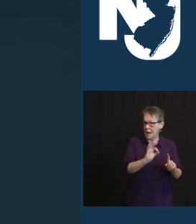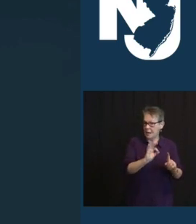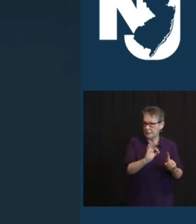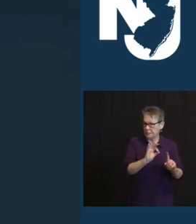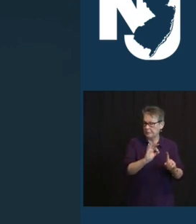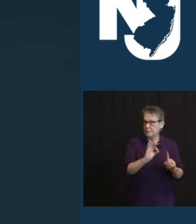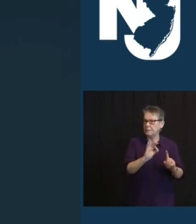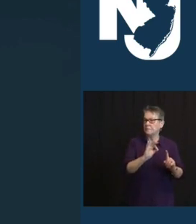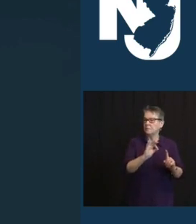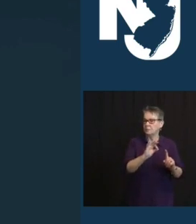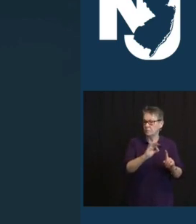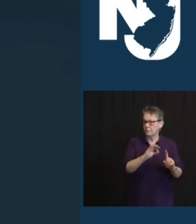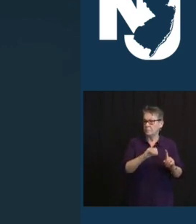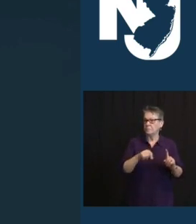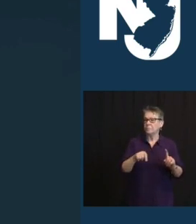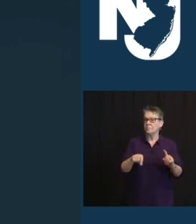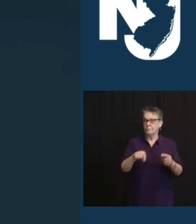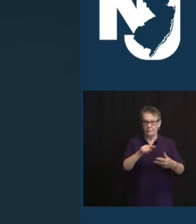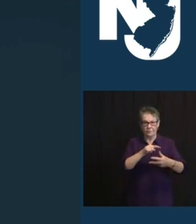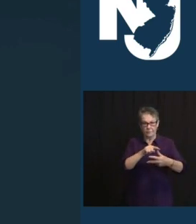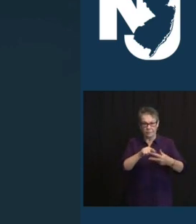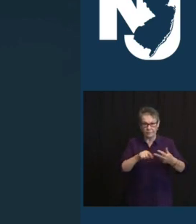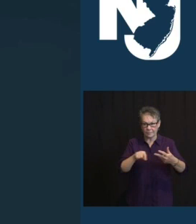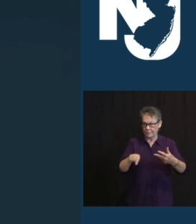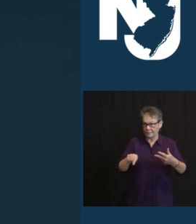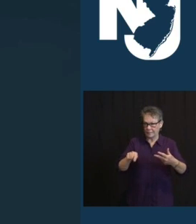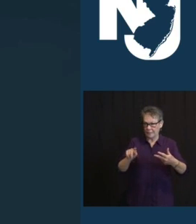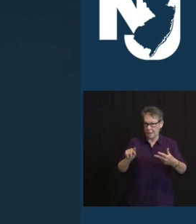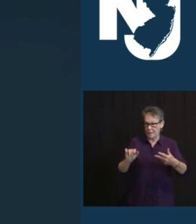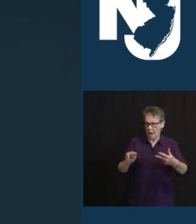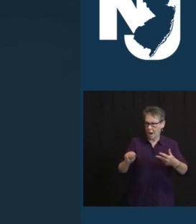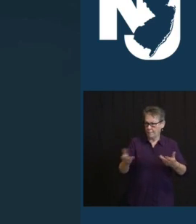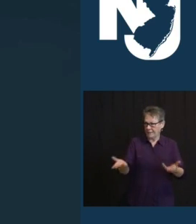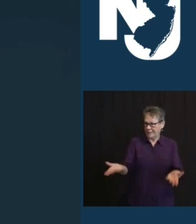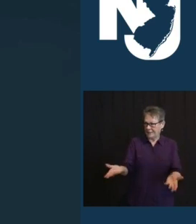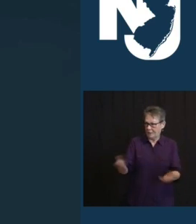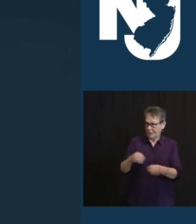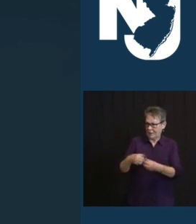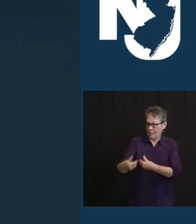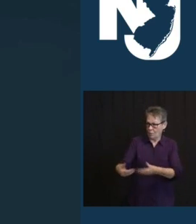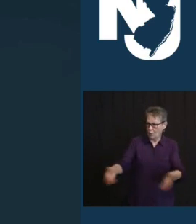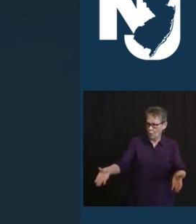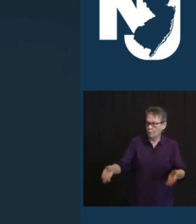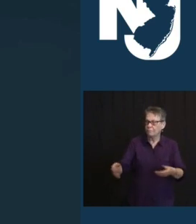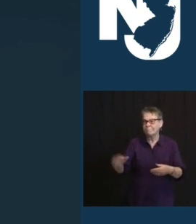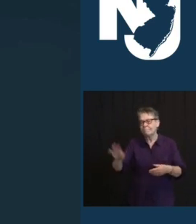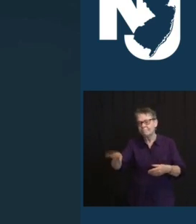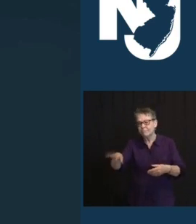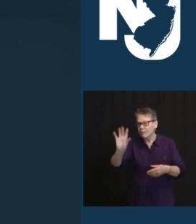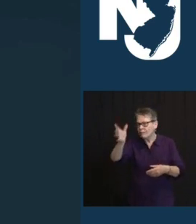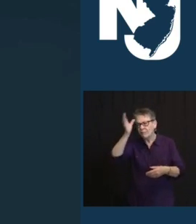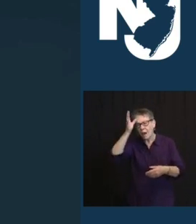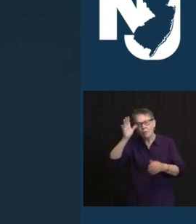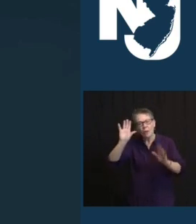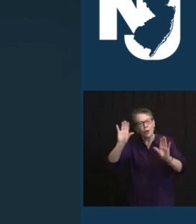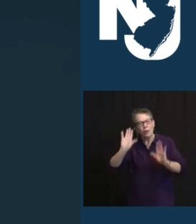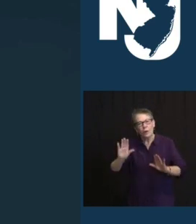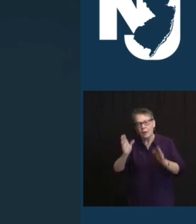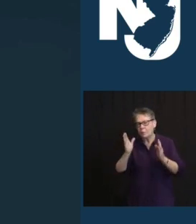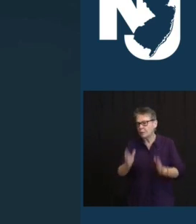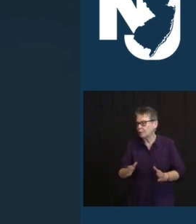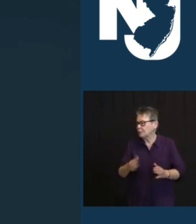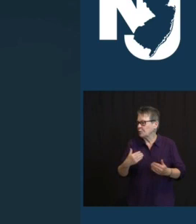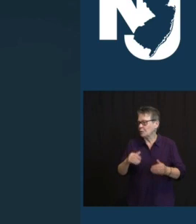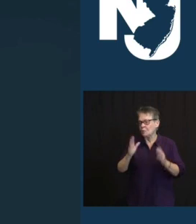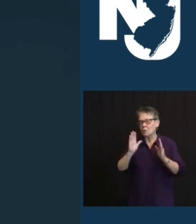COSTELLO IS RIGHT IN FRONT OF ME. TOM, GOD BLESS YOU AND YOUR SIBLINGS AND YOUR DAD. HE WAS A GREAT GUY. JUDY AND JAMES AND THEIR